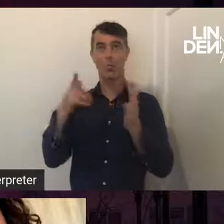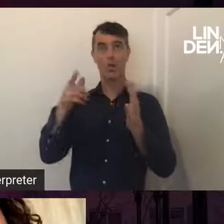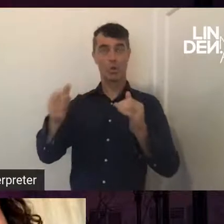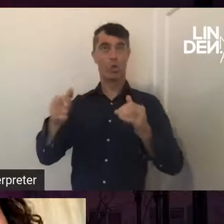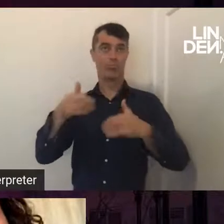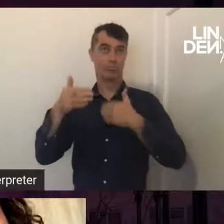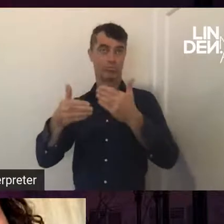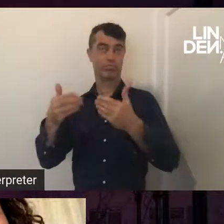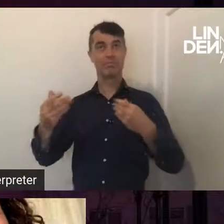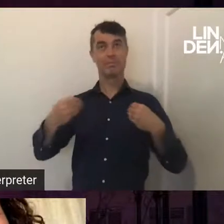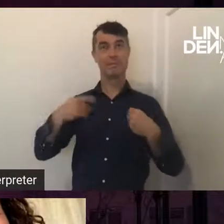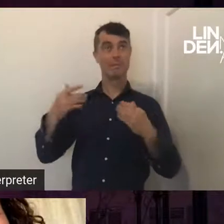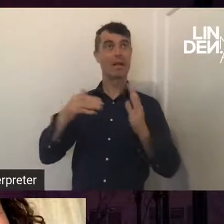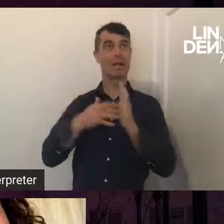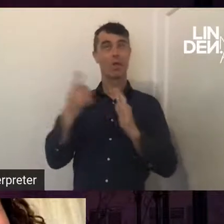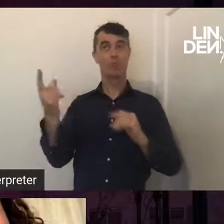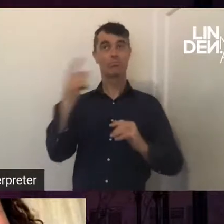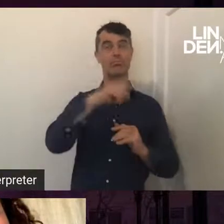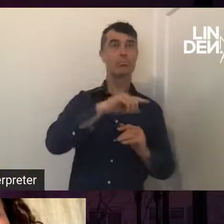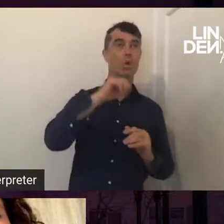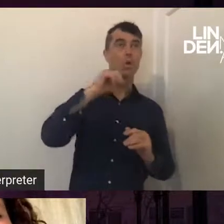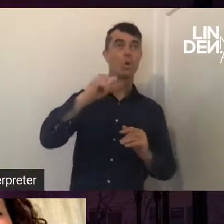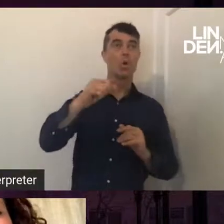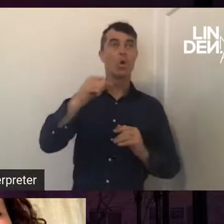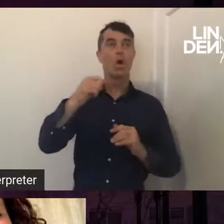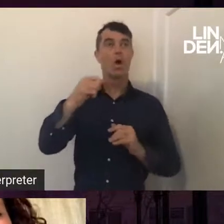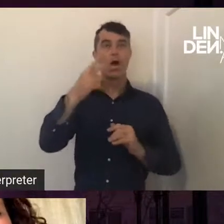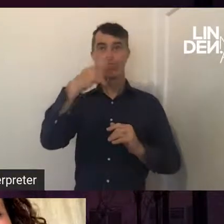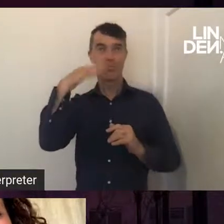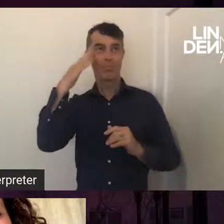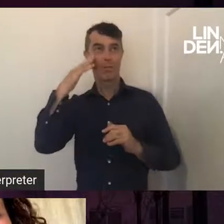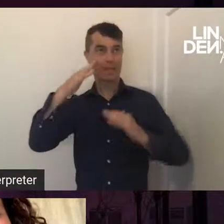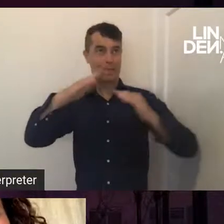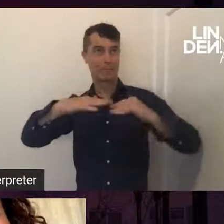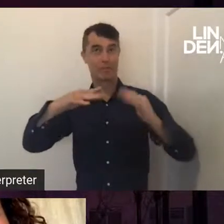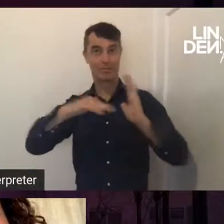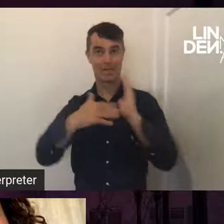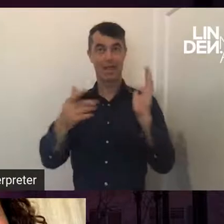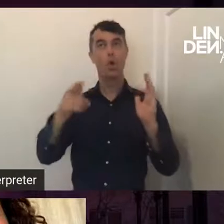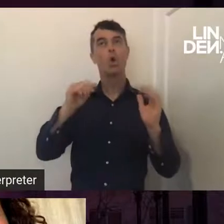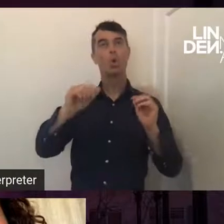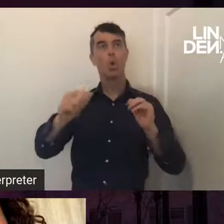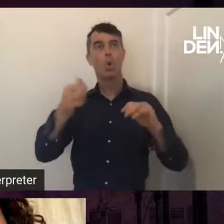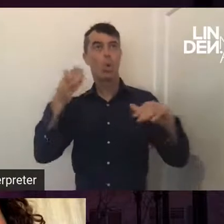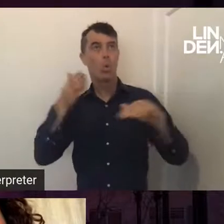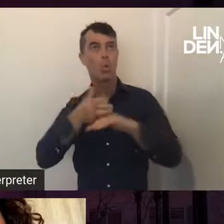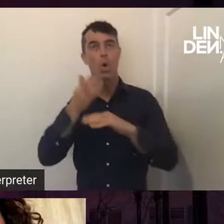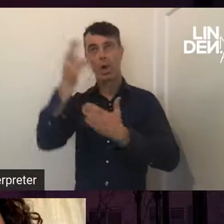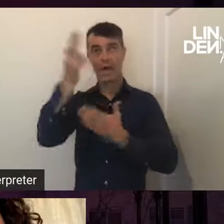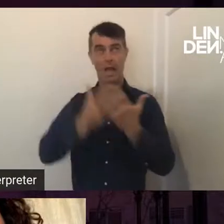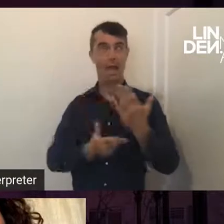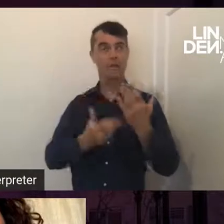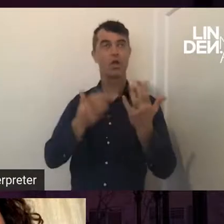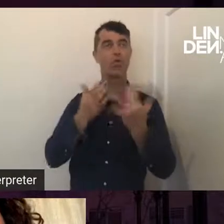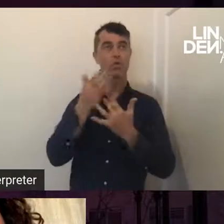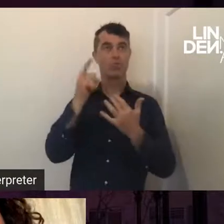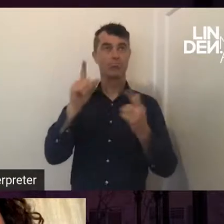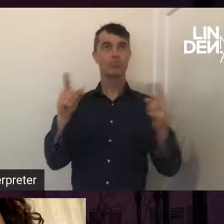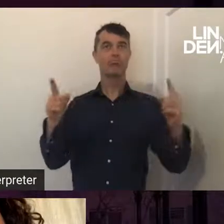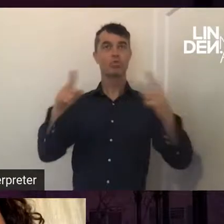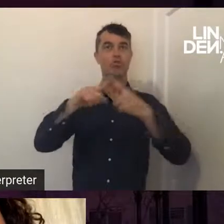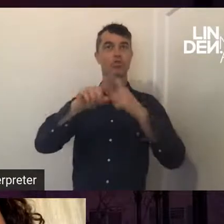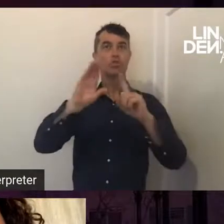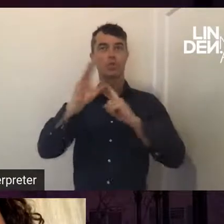out on your grandmother's country at the moment. Your practice is informed by your cross-cultural identity. You use storytelling